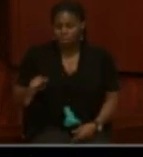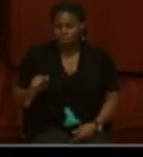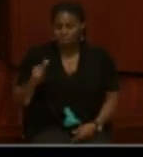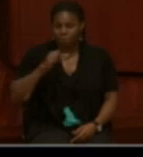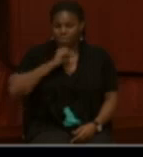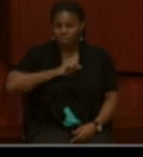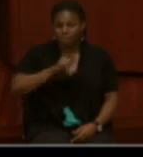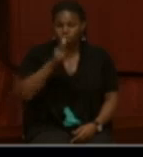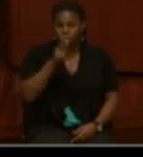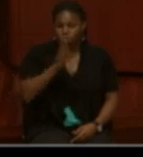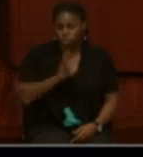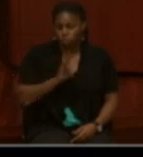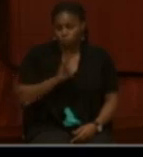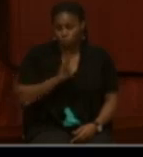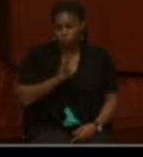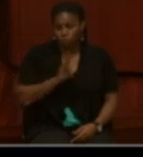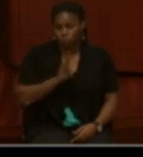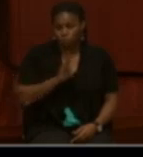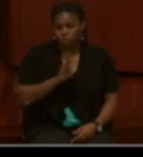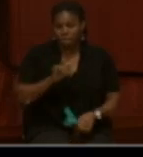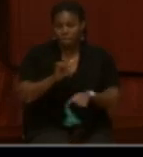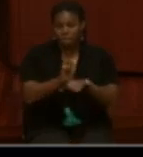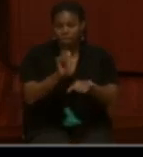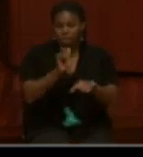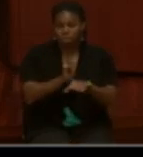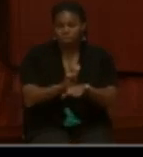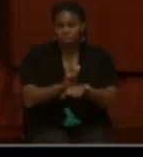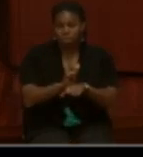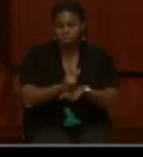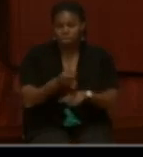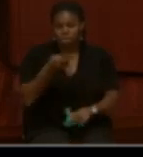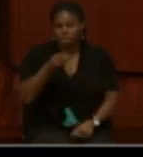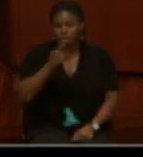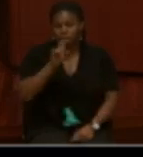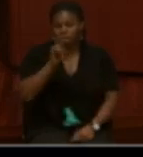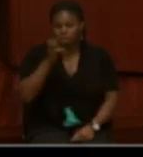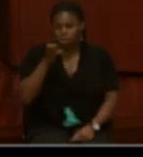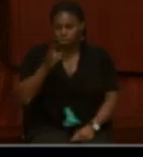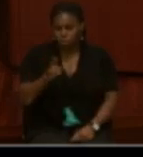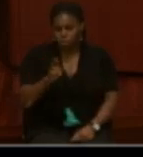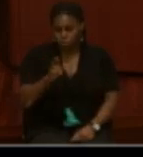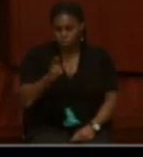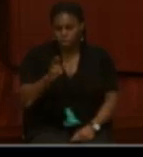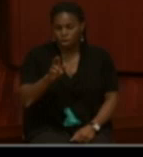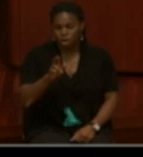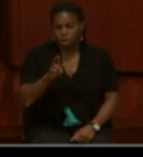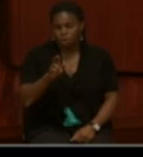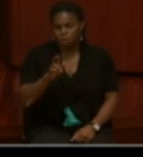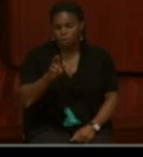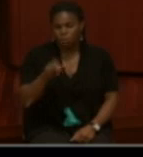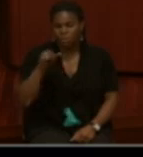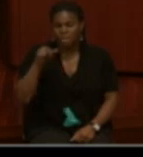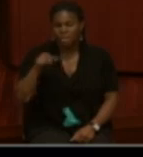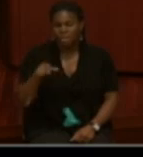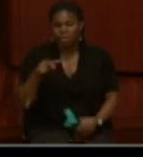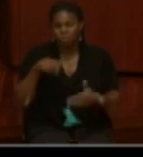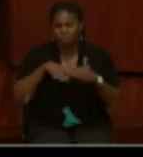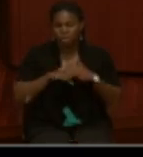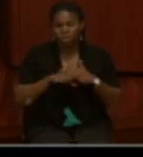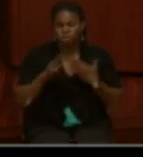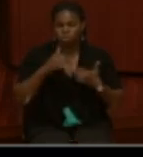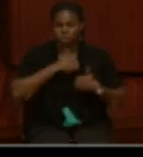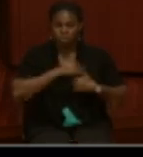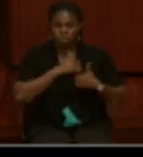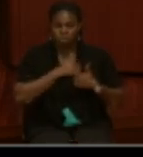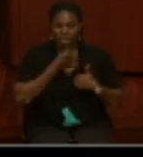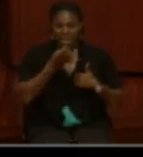age was 24 years old. His occupation is a hostler who is a stableman. He enlisted February 25,